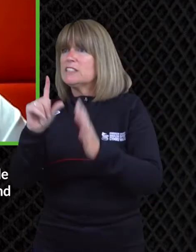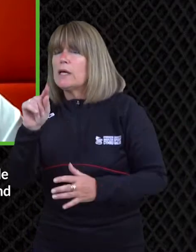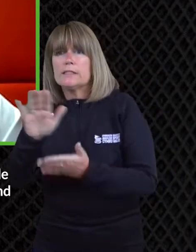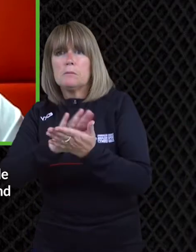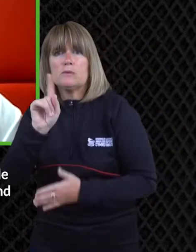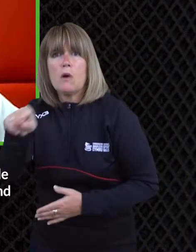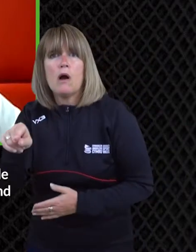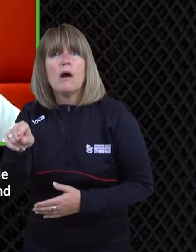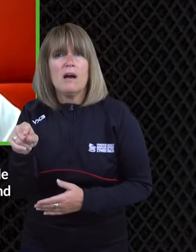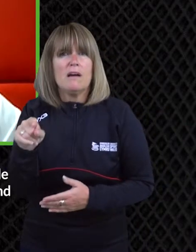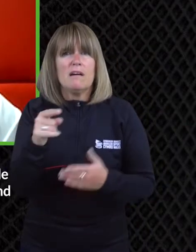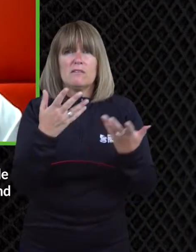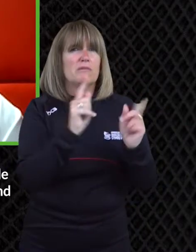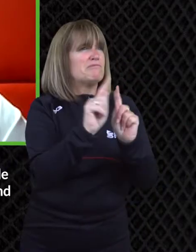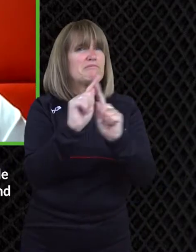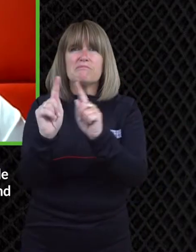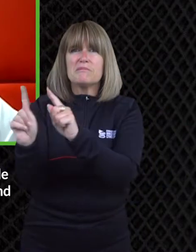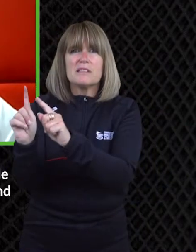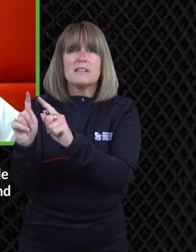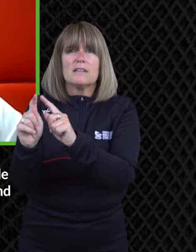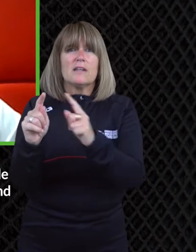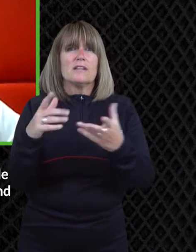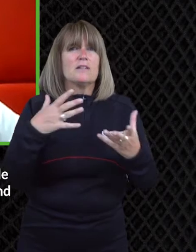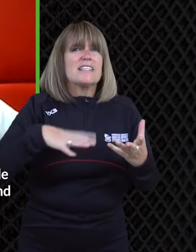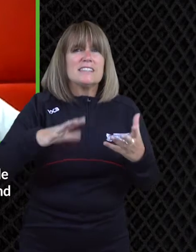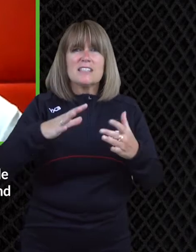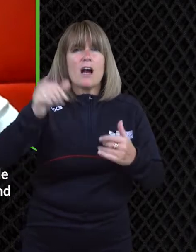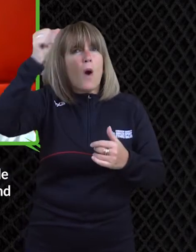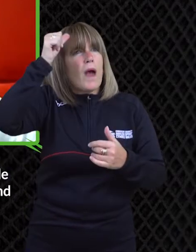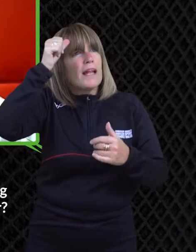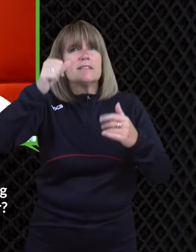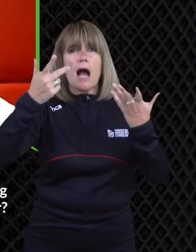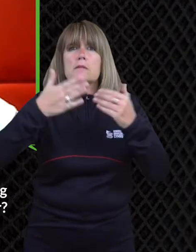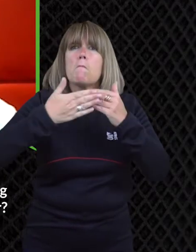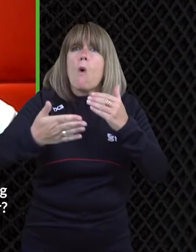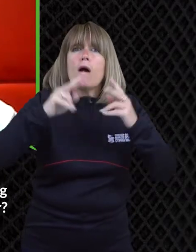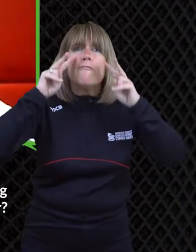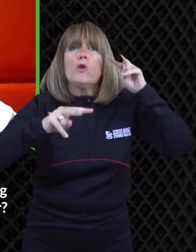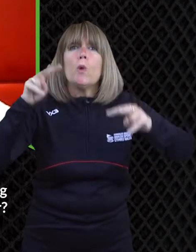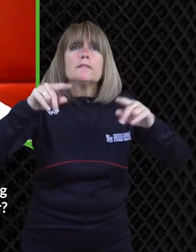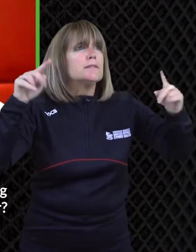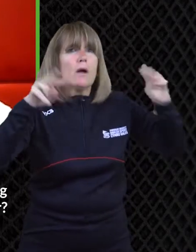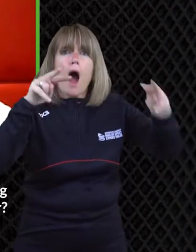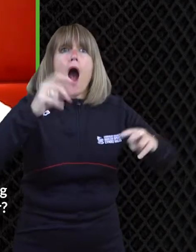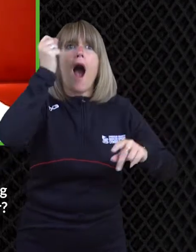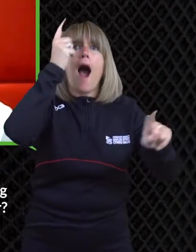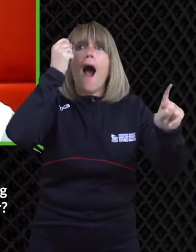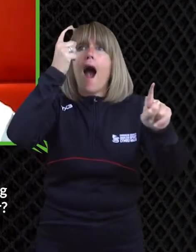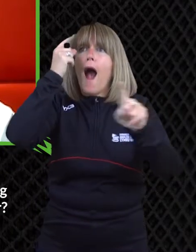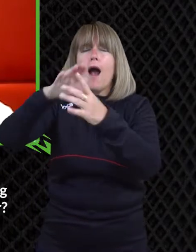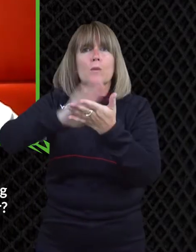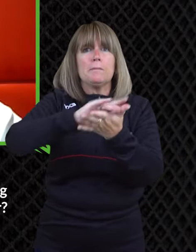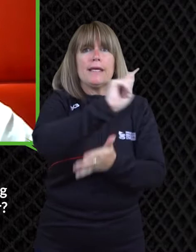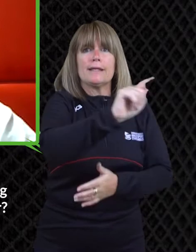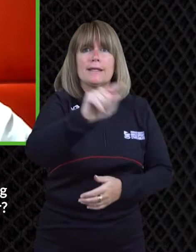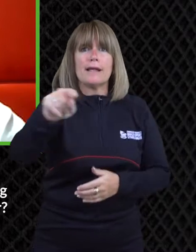just so people see people see you know okay t11 that means this or t20 that means that um do you